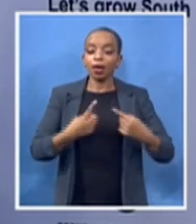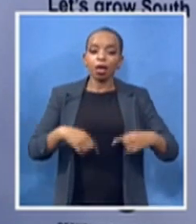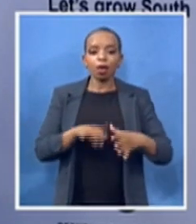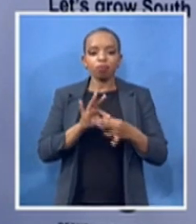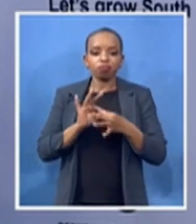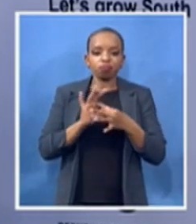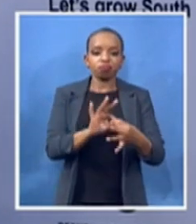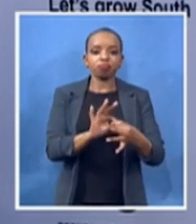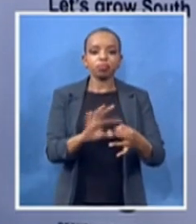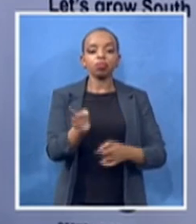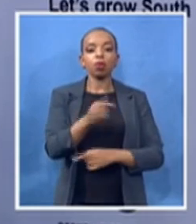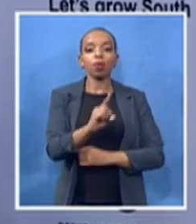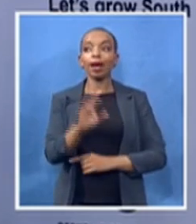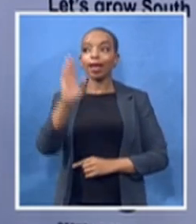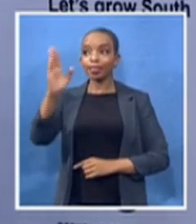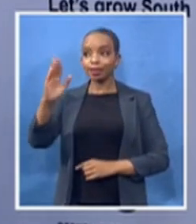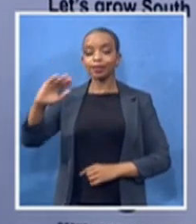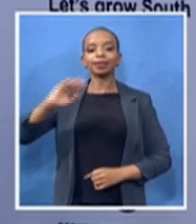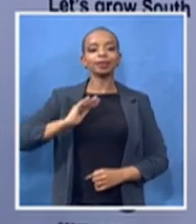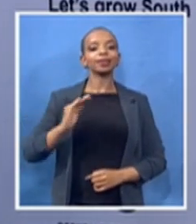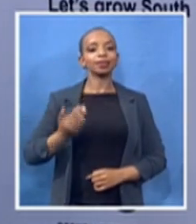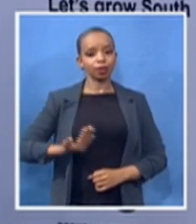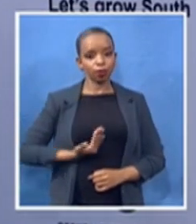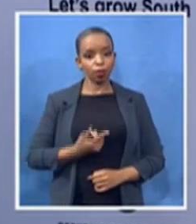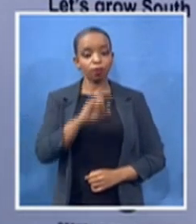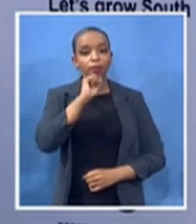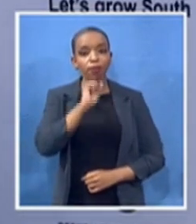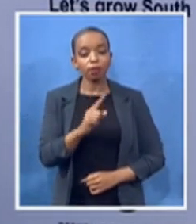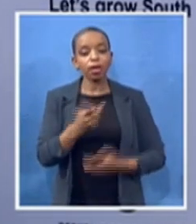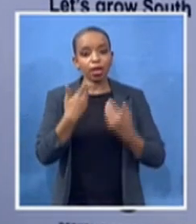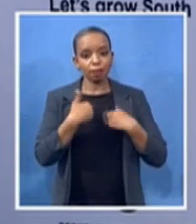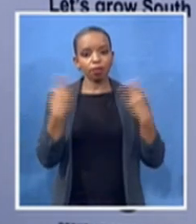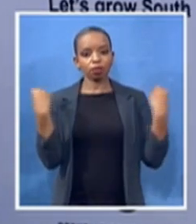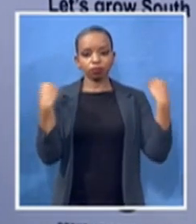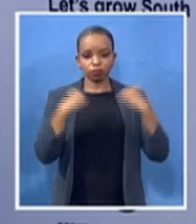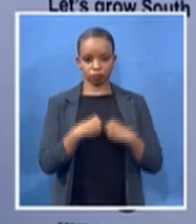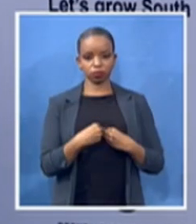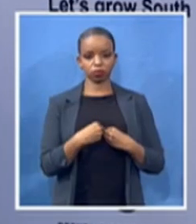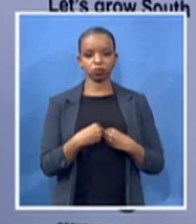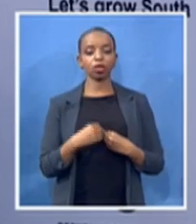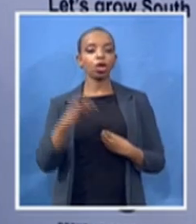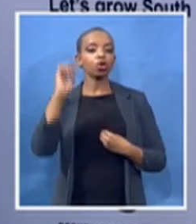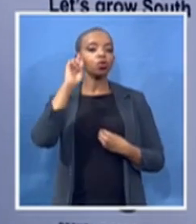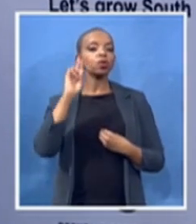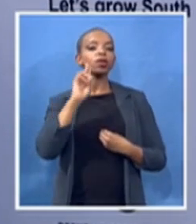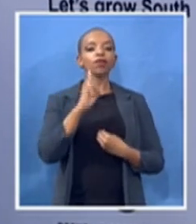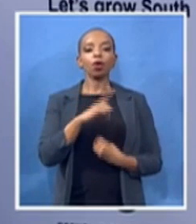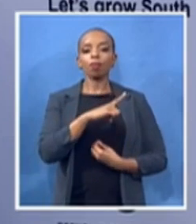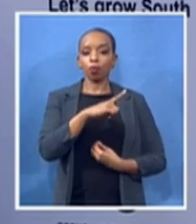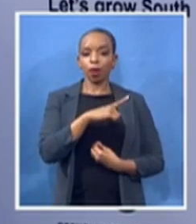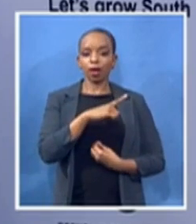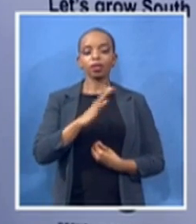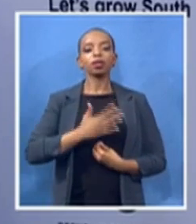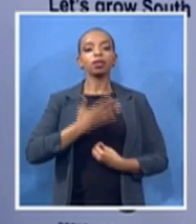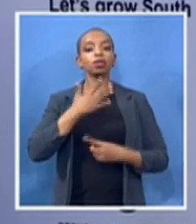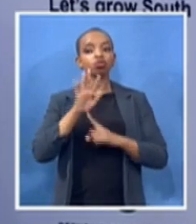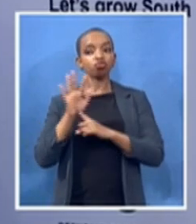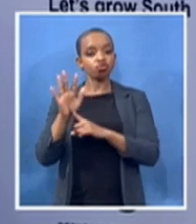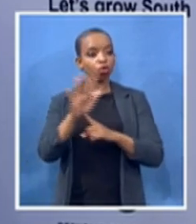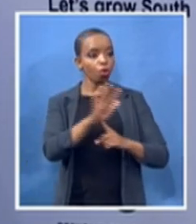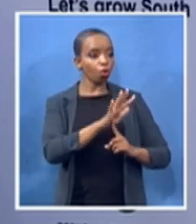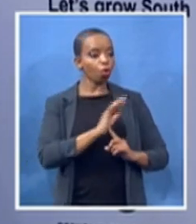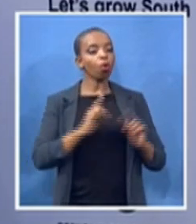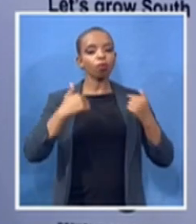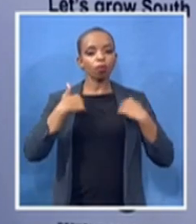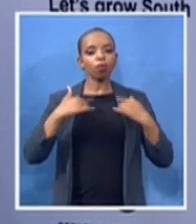on the uniform to show that we are leaving her legacy and i thank you and i pray that you are blessed and we pray that